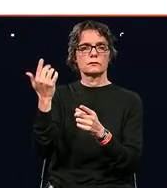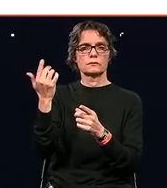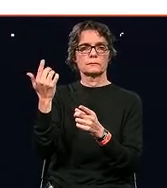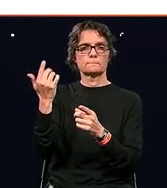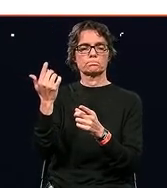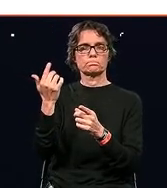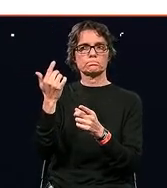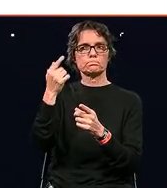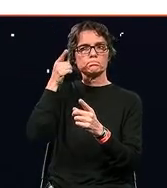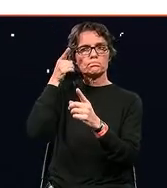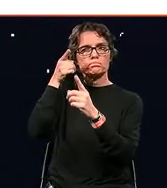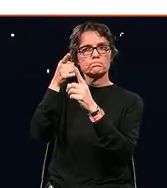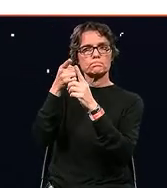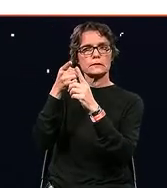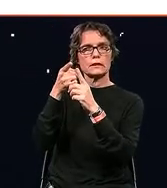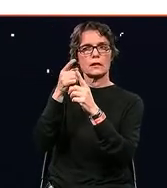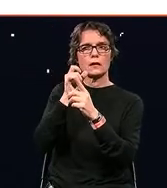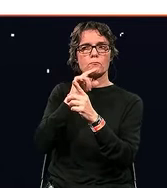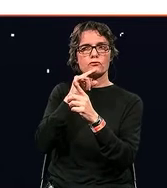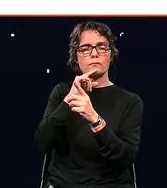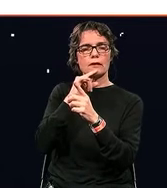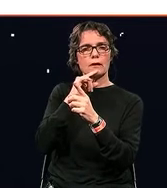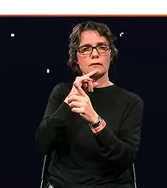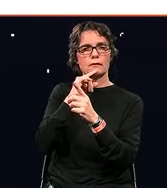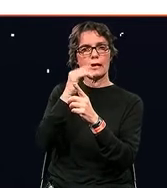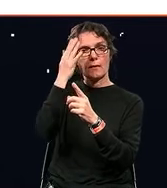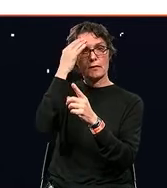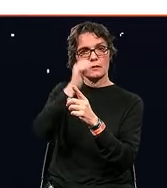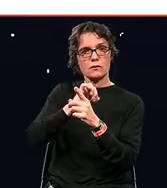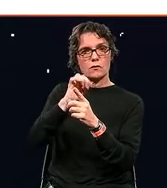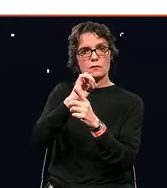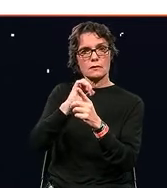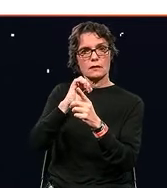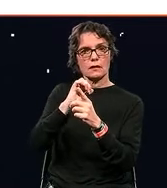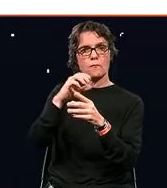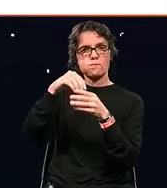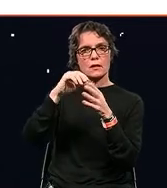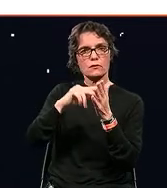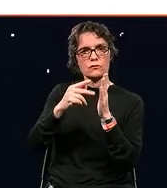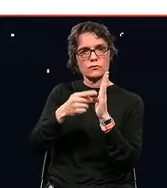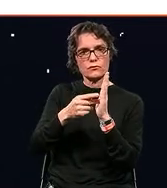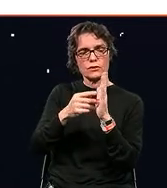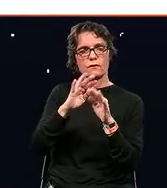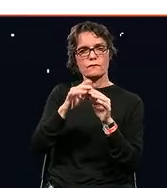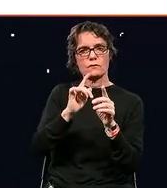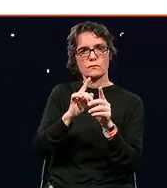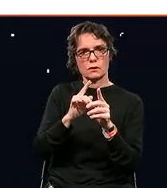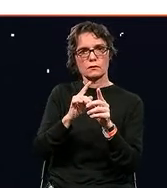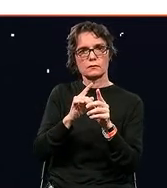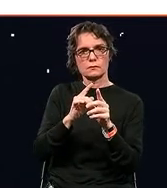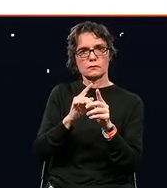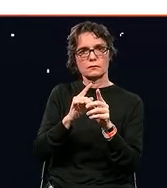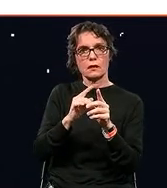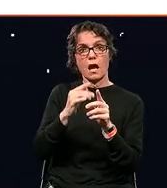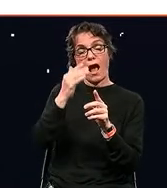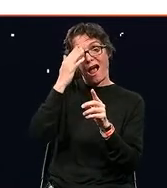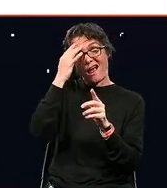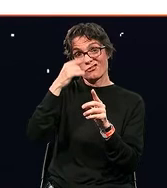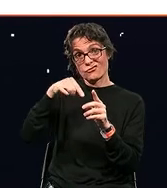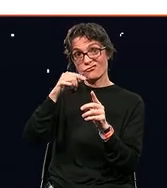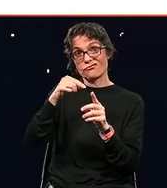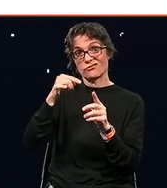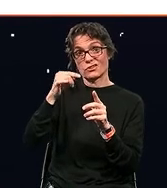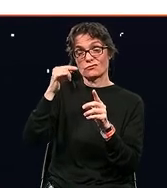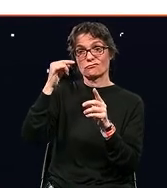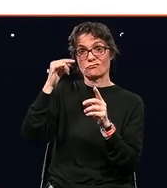what we can do in technology. So I think that we are producing a lot of new